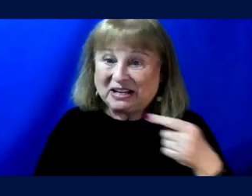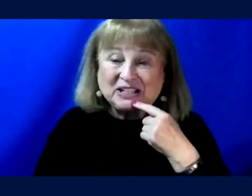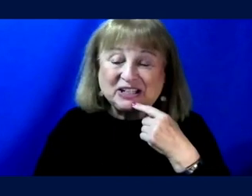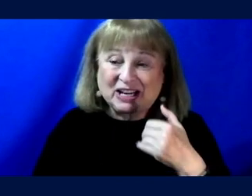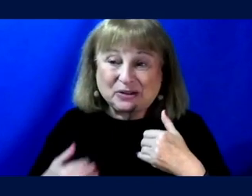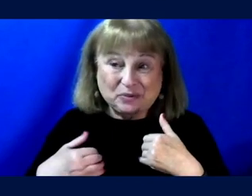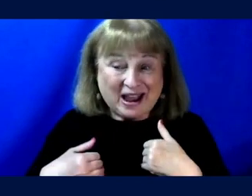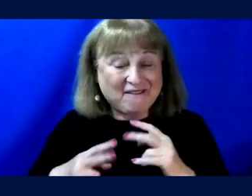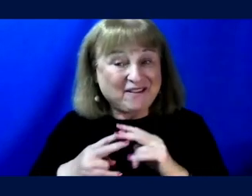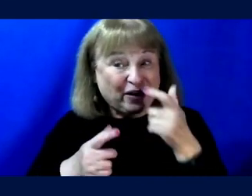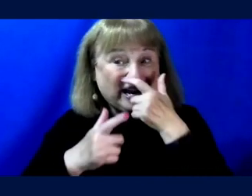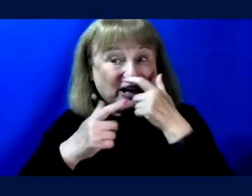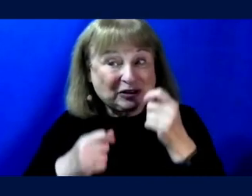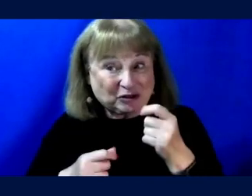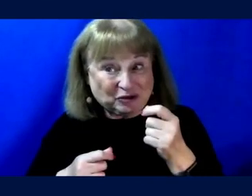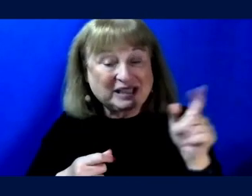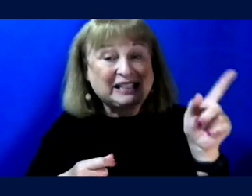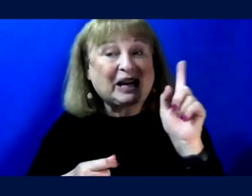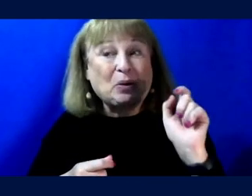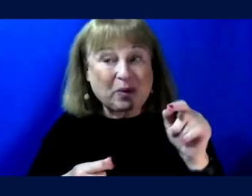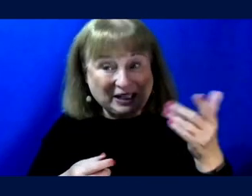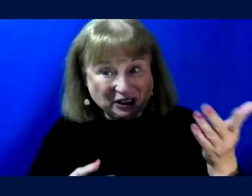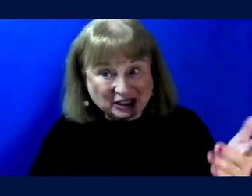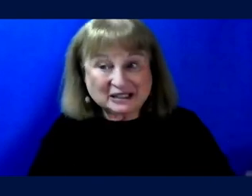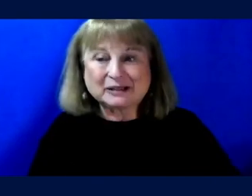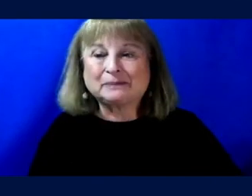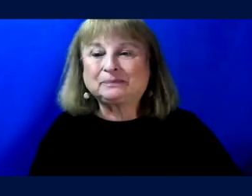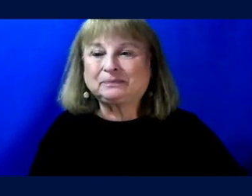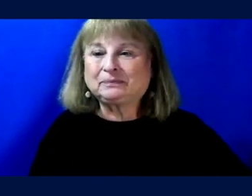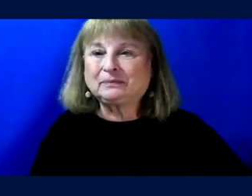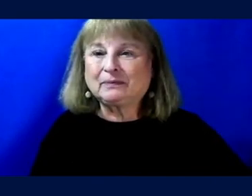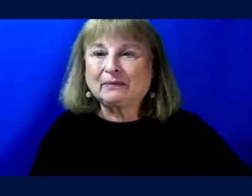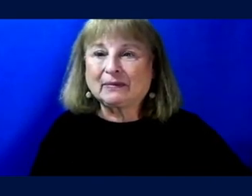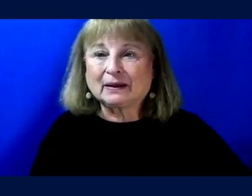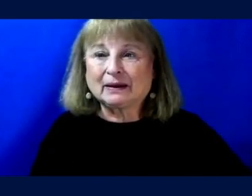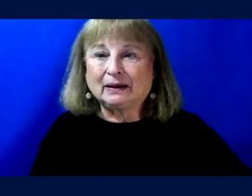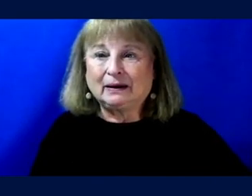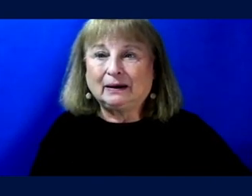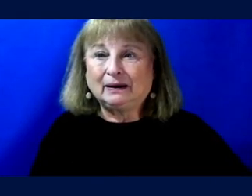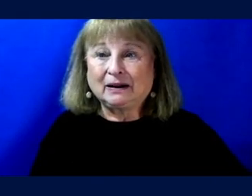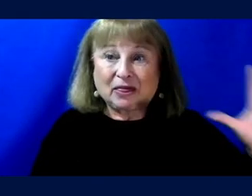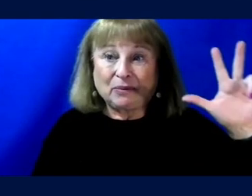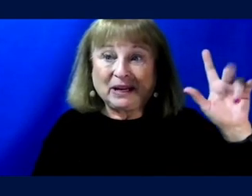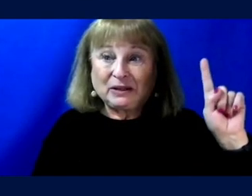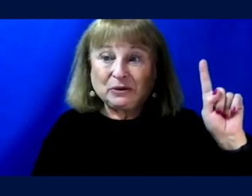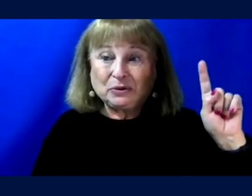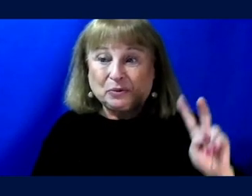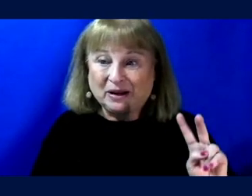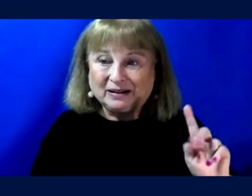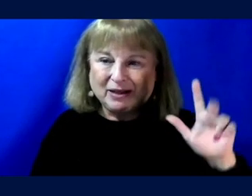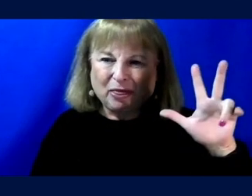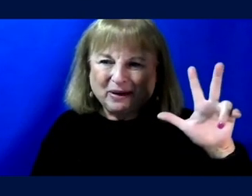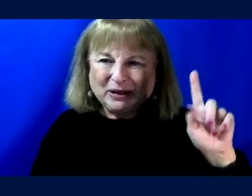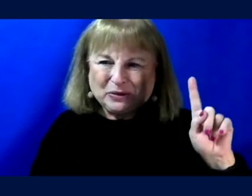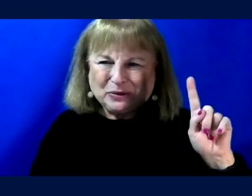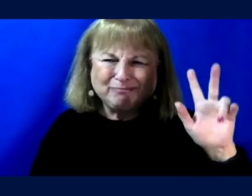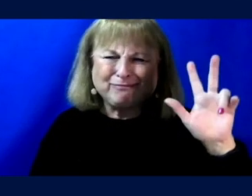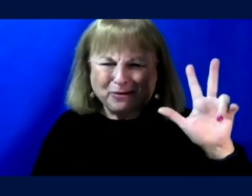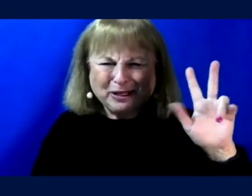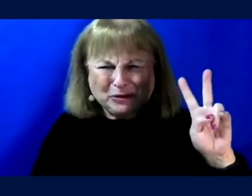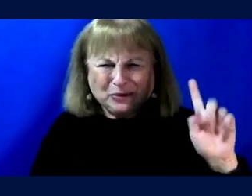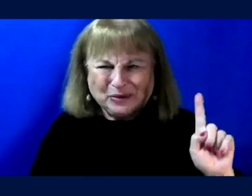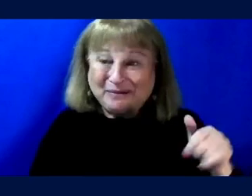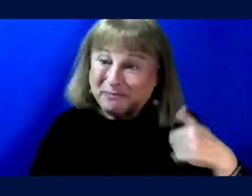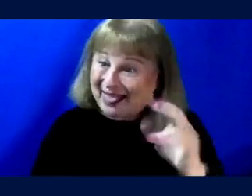some very interesting questions. Three, two, one. Okay. Malika, it's your,